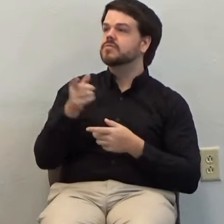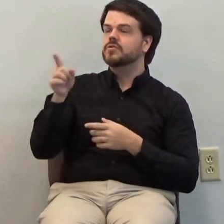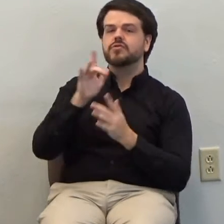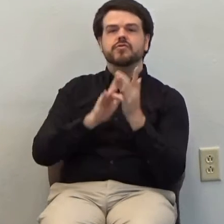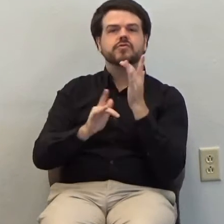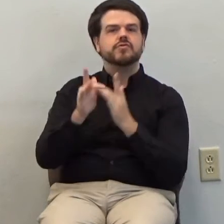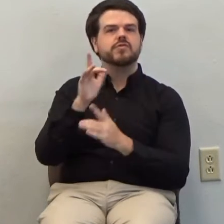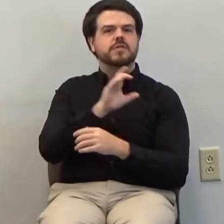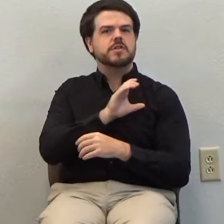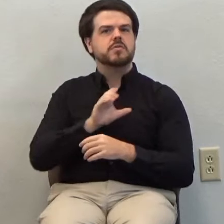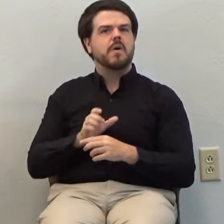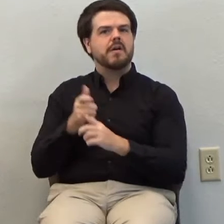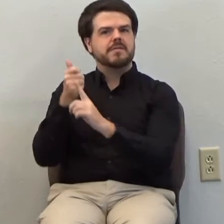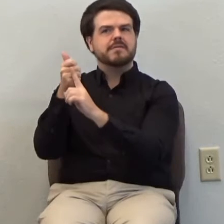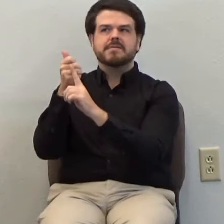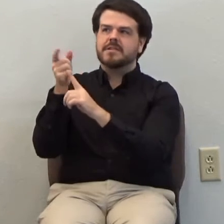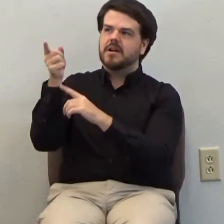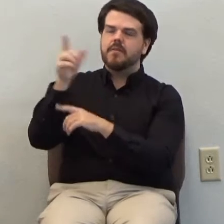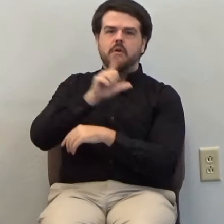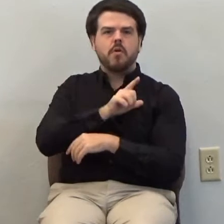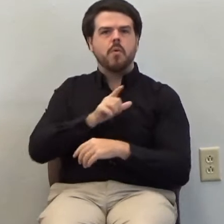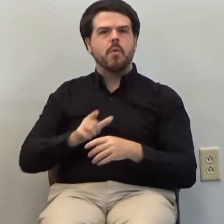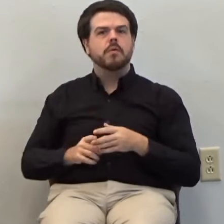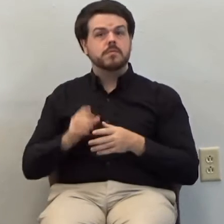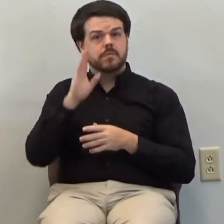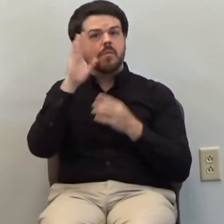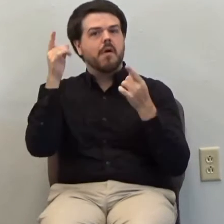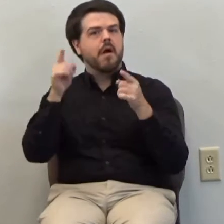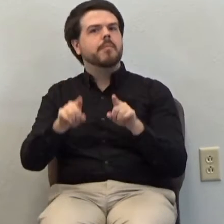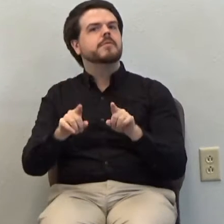This will take place when He raises the dead.